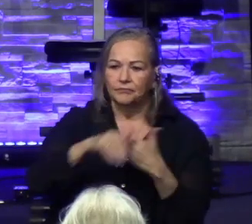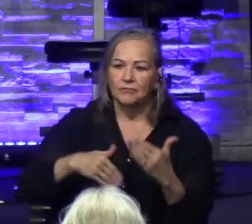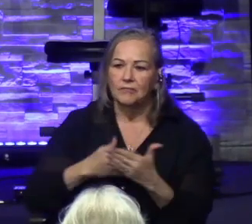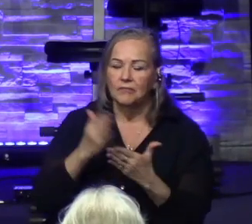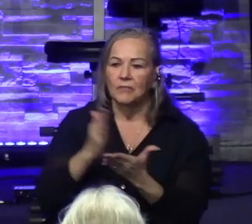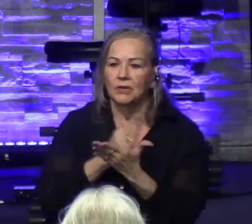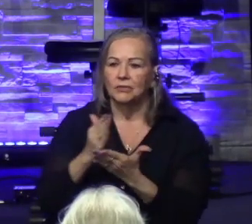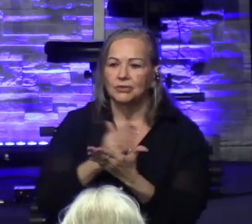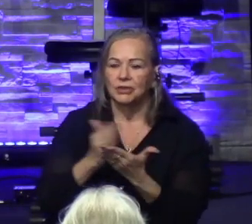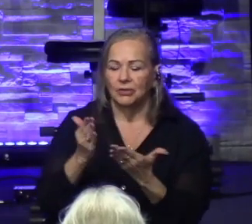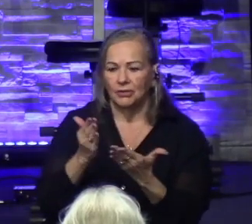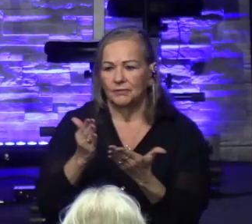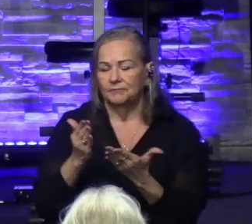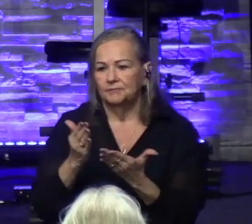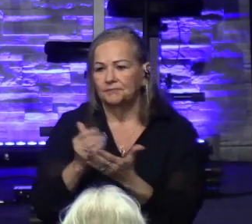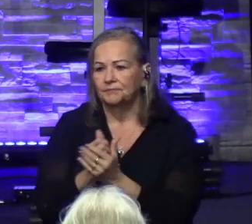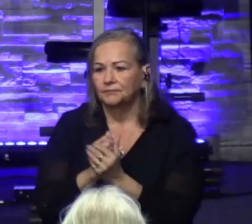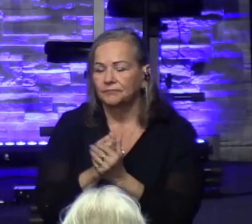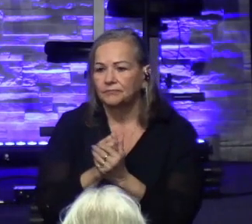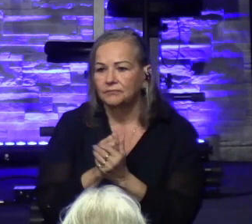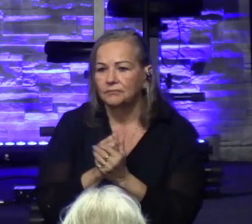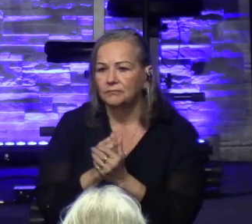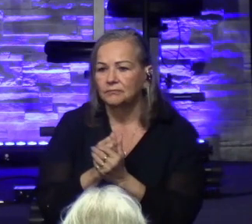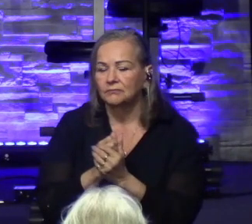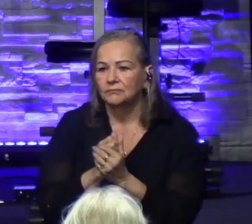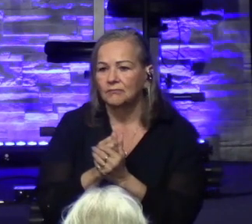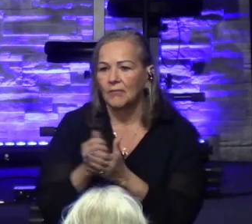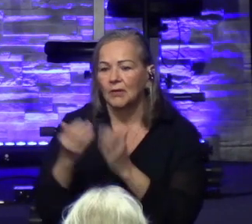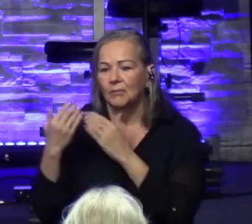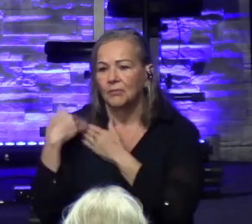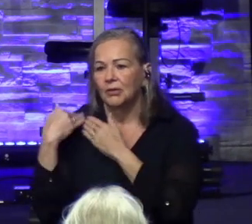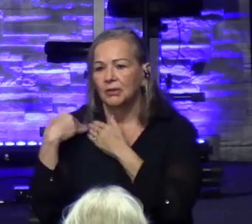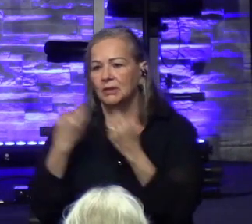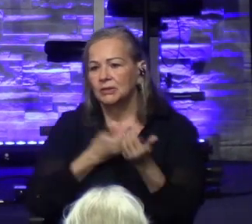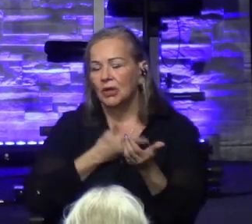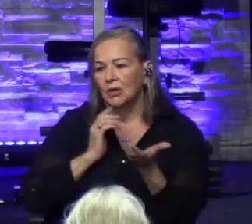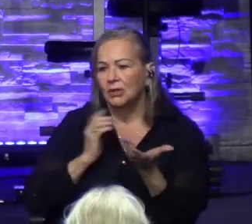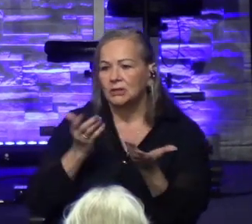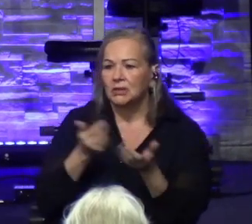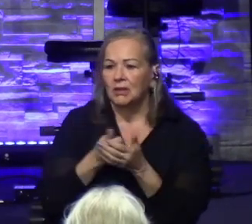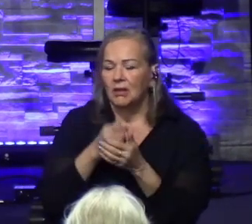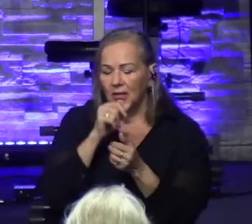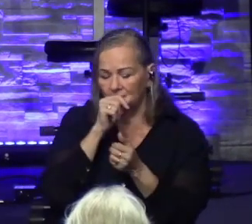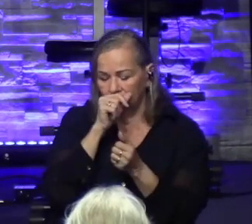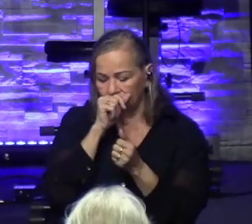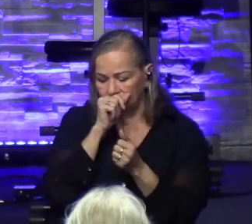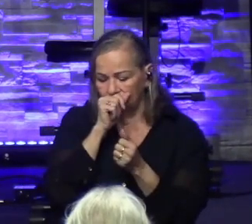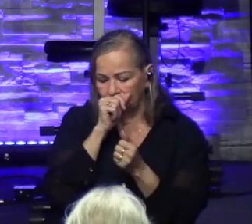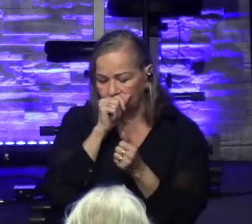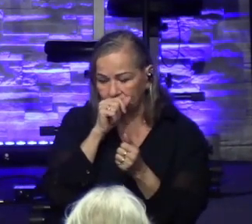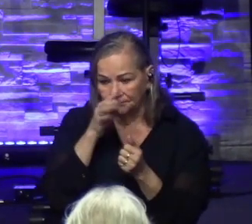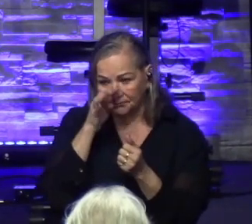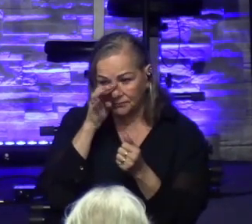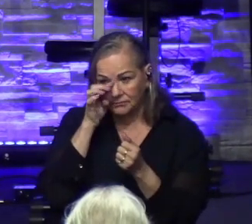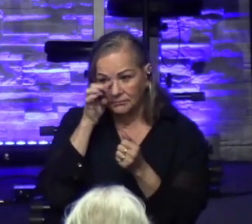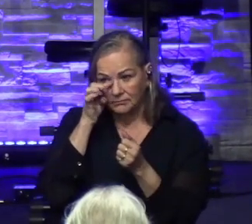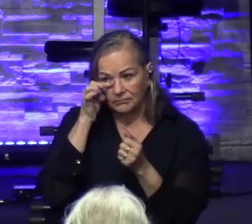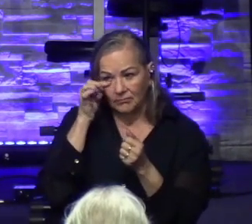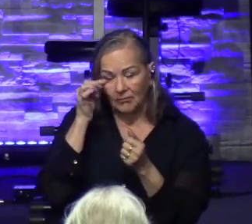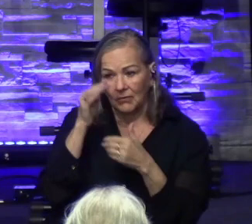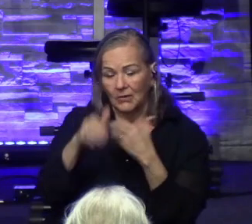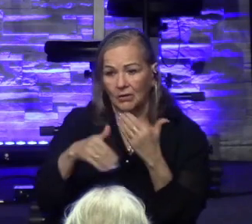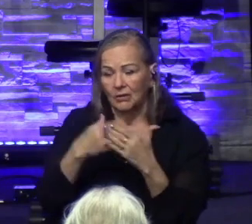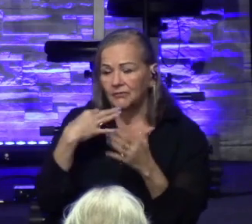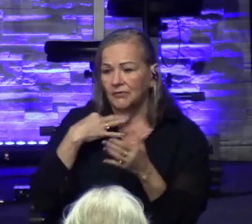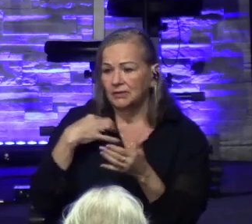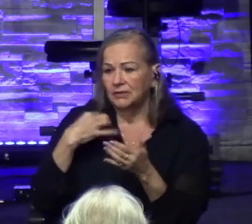load for the Lord. There's no way that this church could ever exist or do what we do without all the volunteers that come and help out,